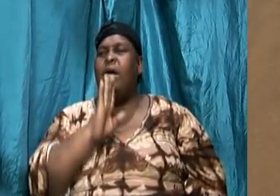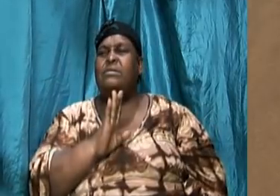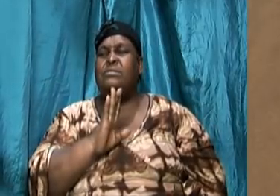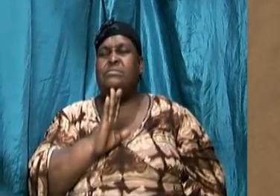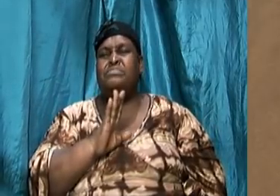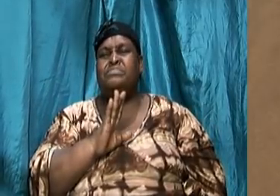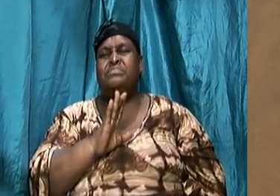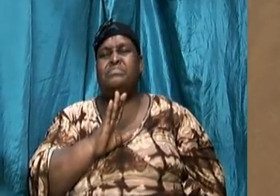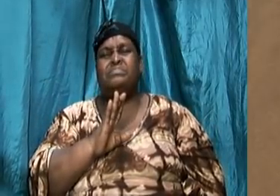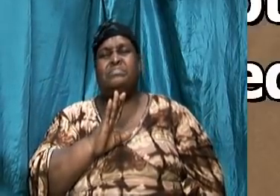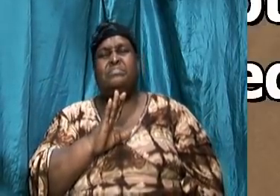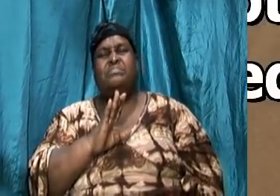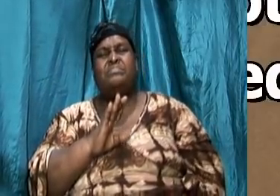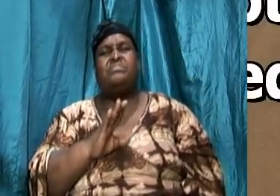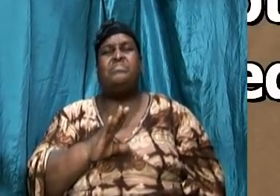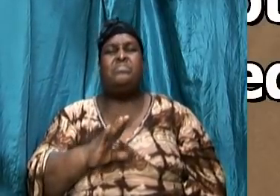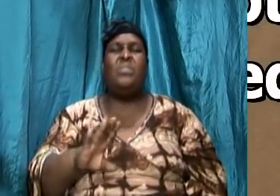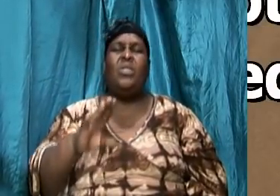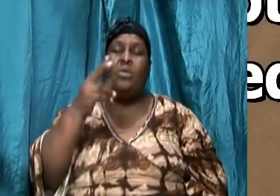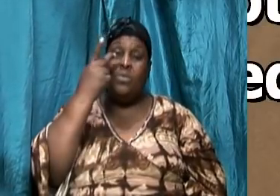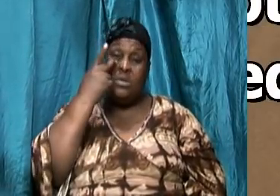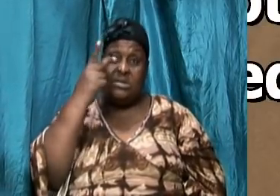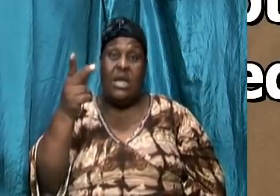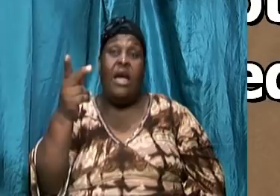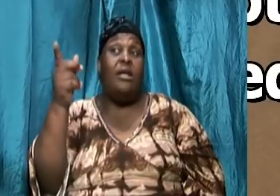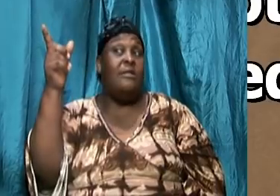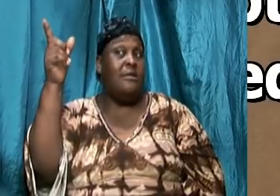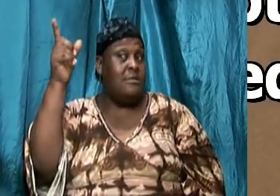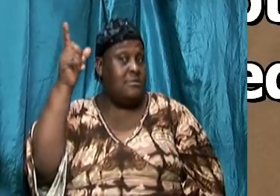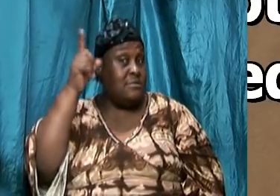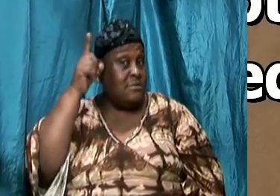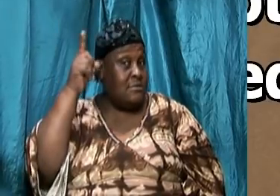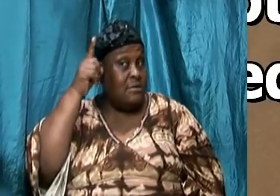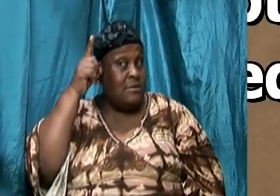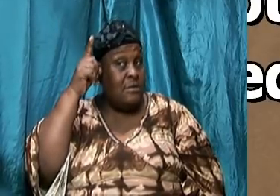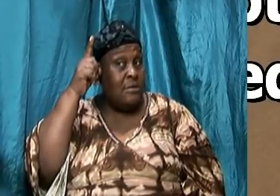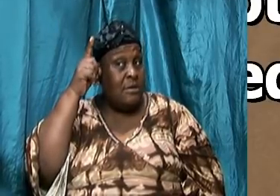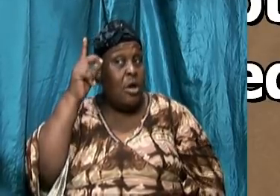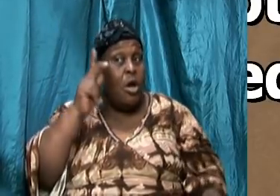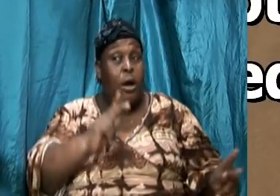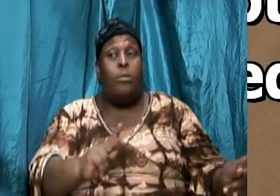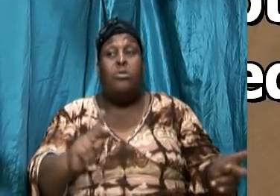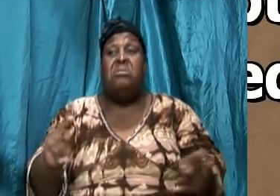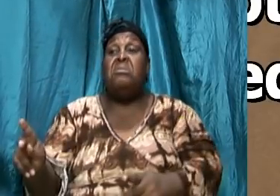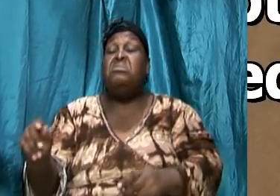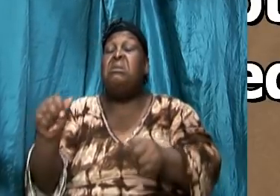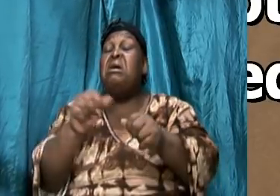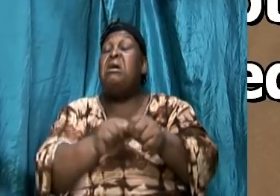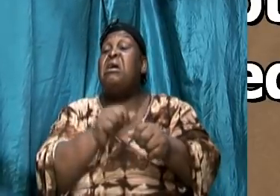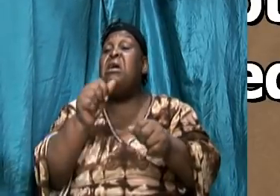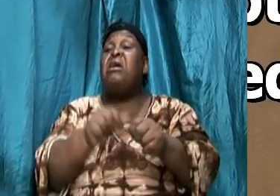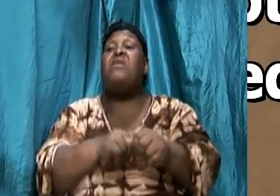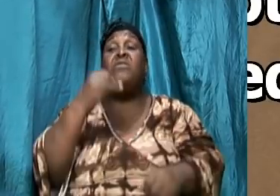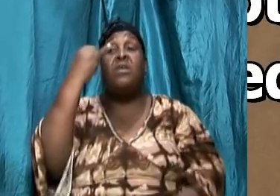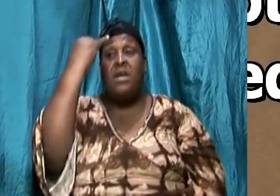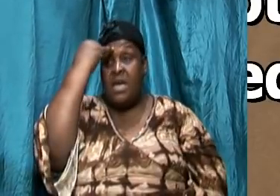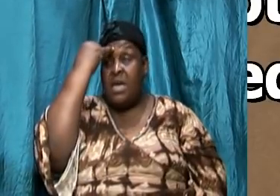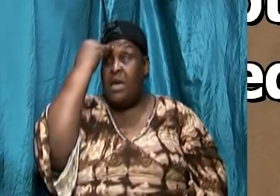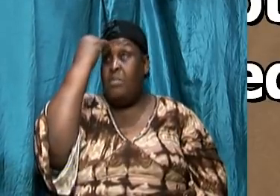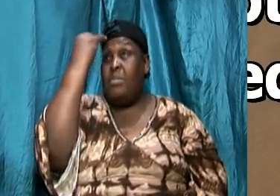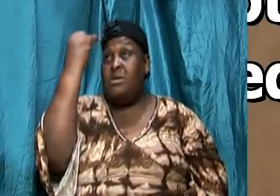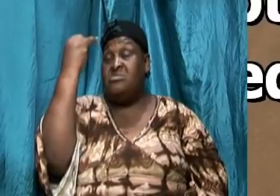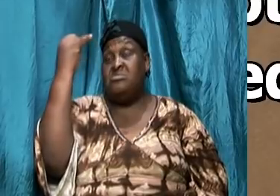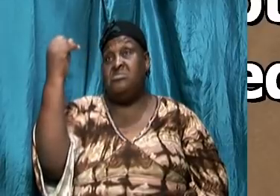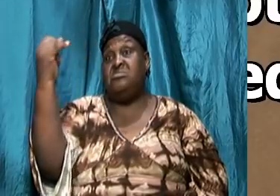says to them listen church casting down imaginations because this is what the adversary